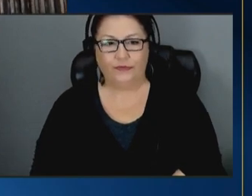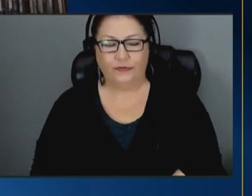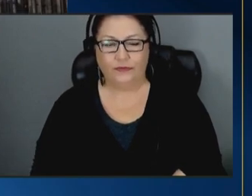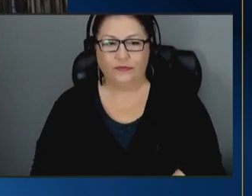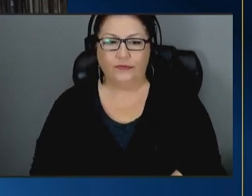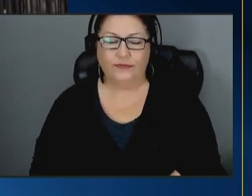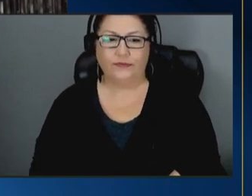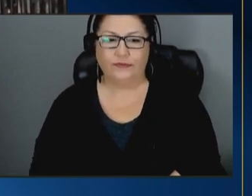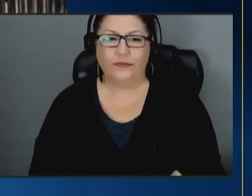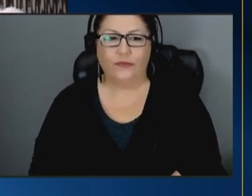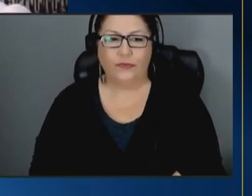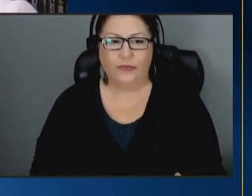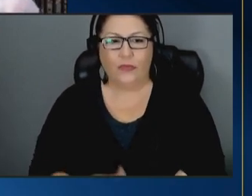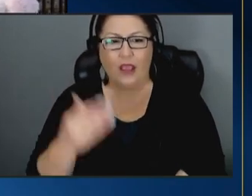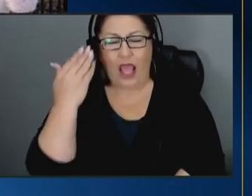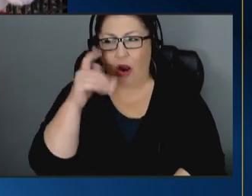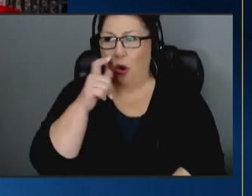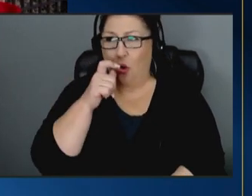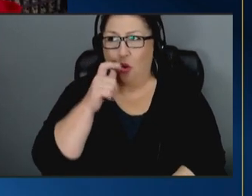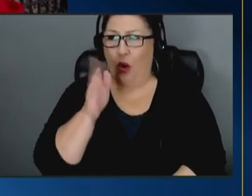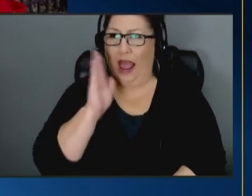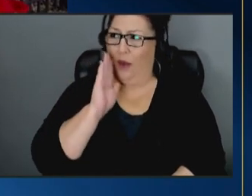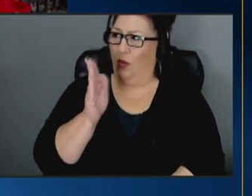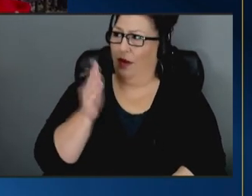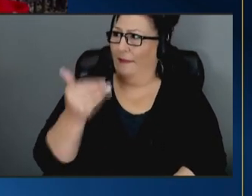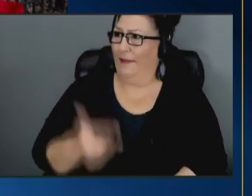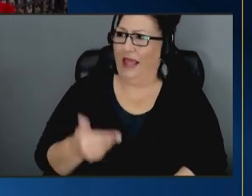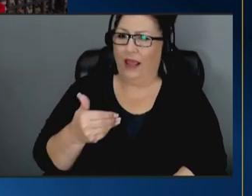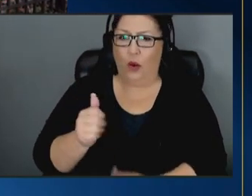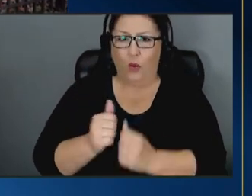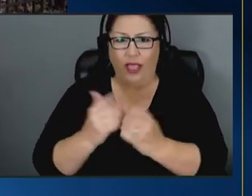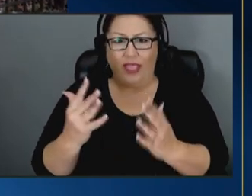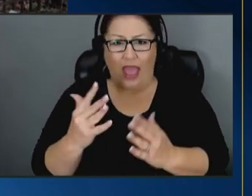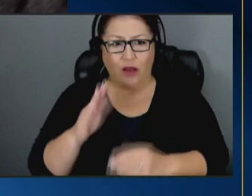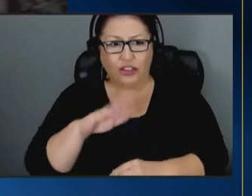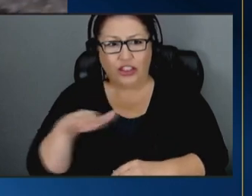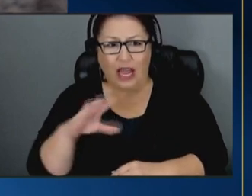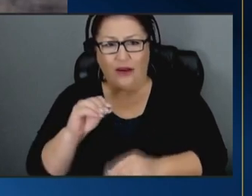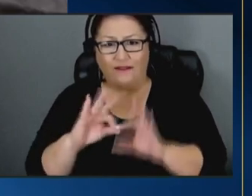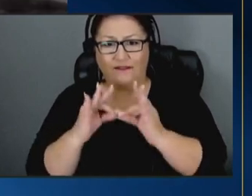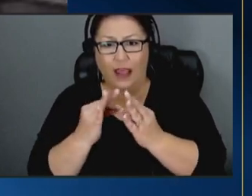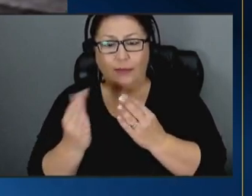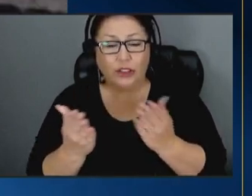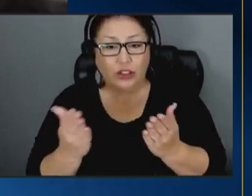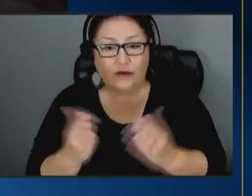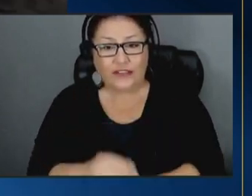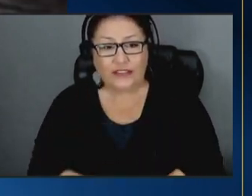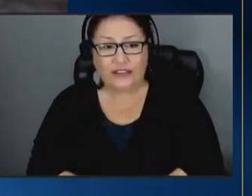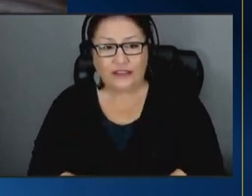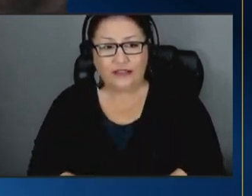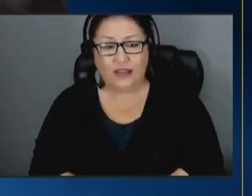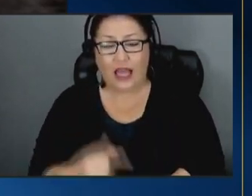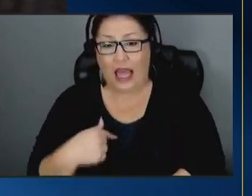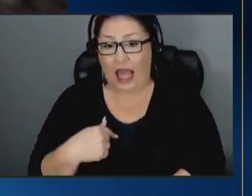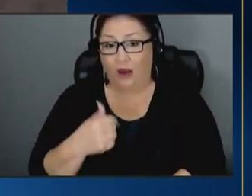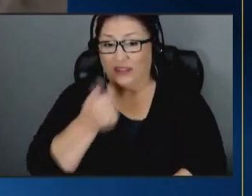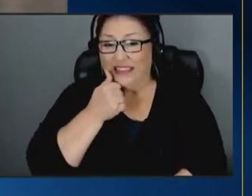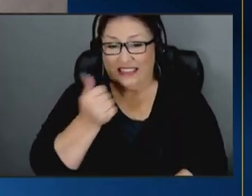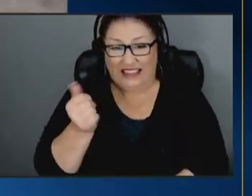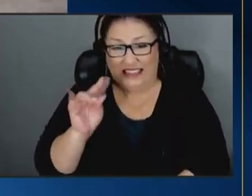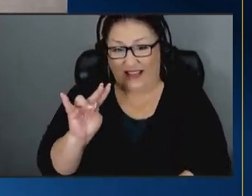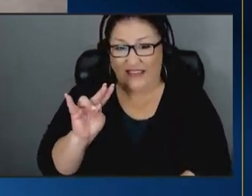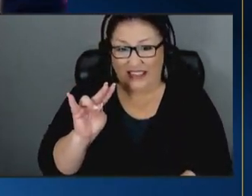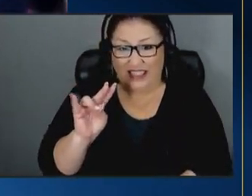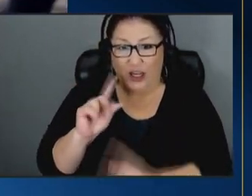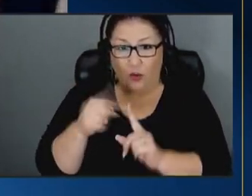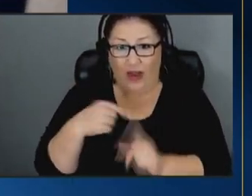i don't know who i would be without child and family services i was 17 when i found out that i was